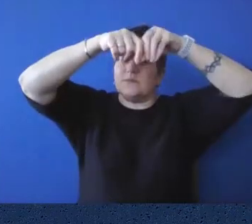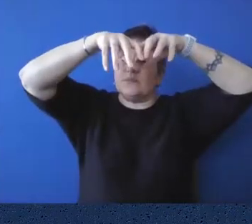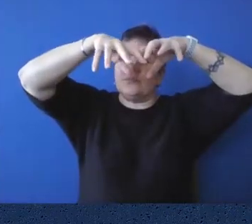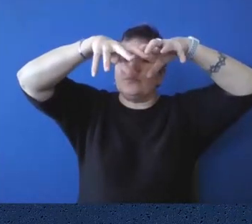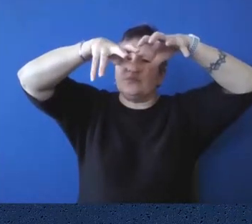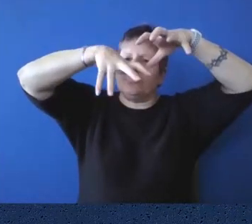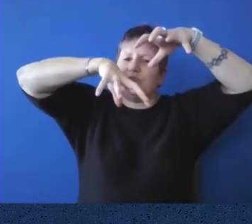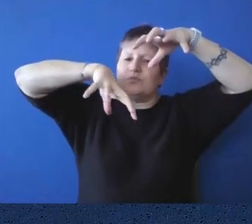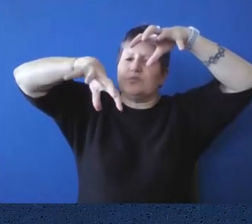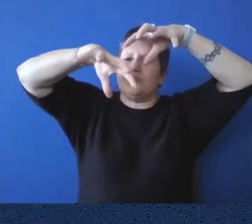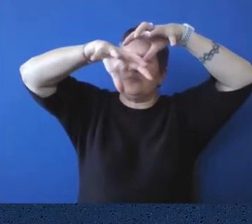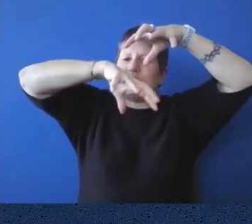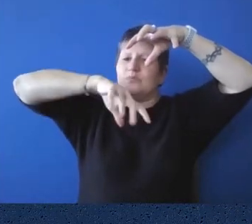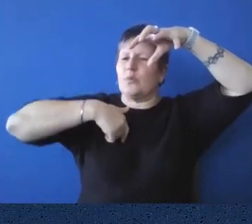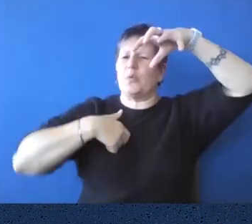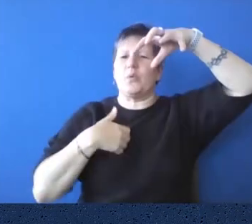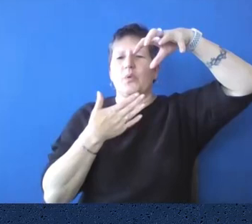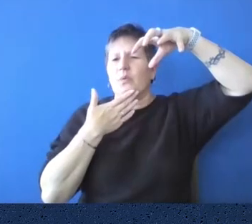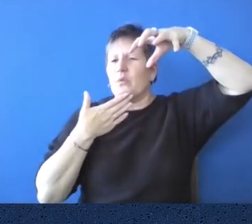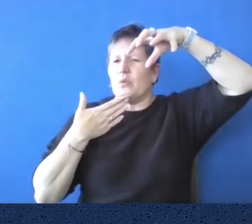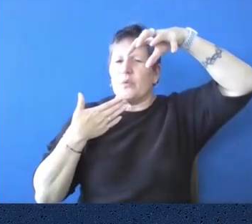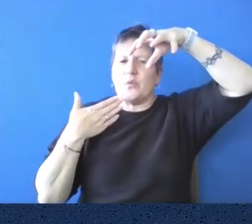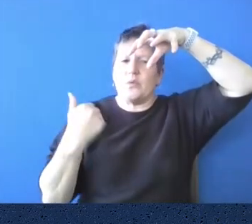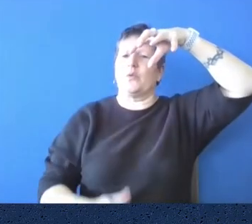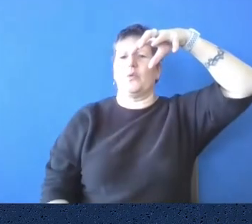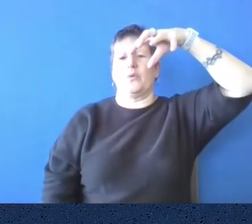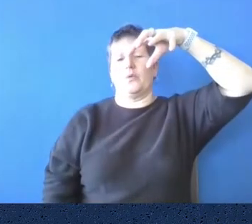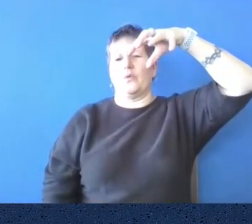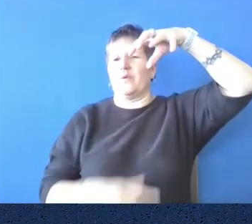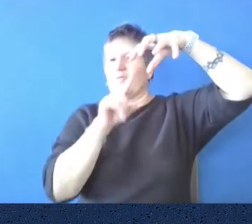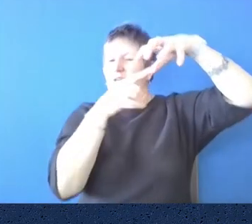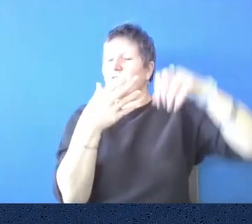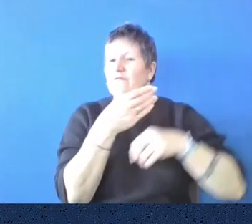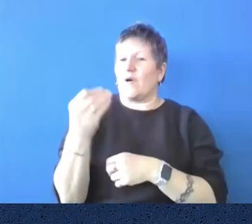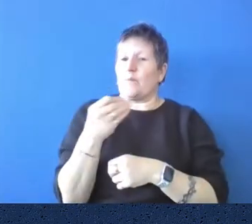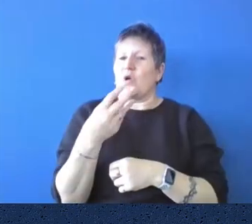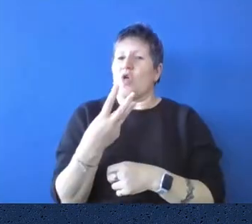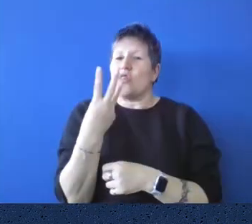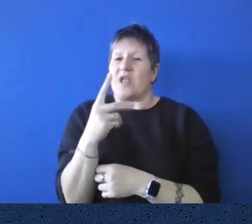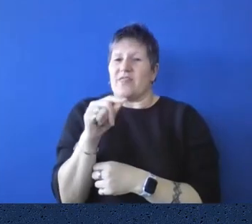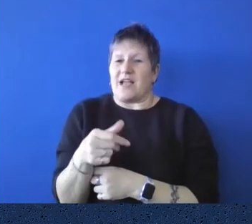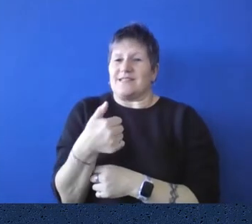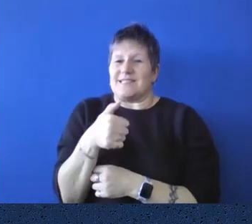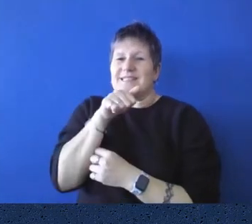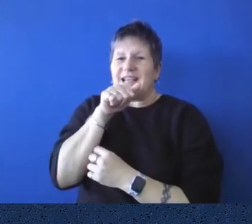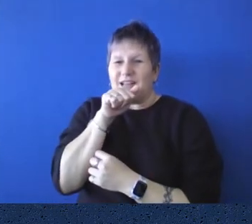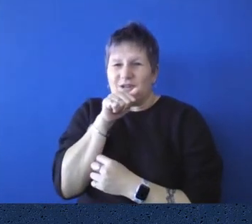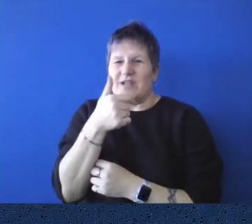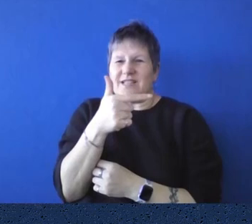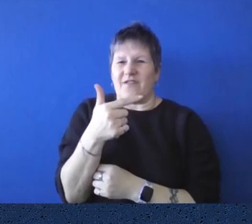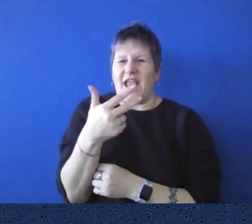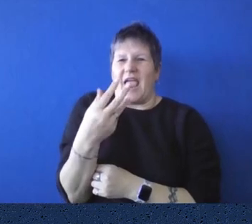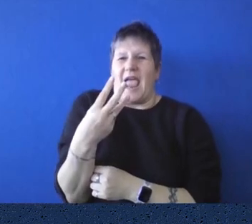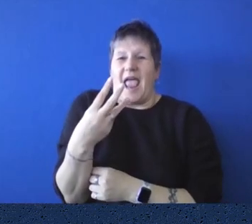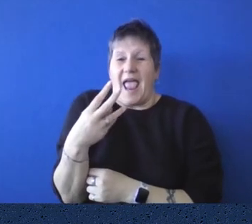decagonal table. And that, um, is made from 3,678 pieces of Belgian crystal. You can imagine